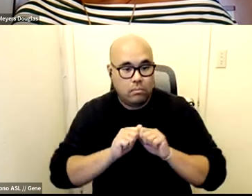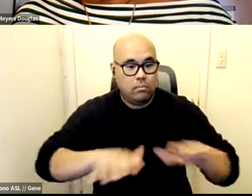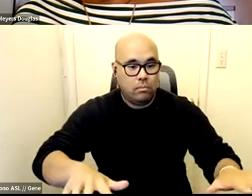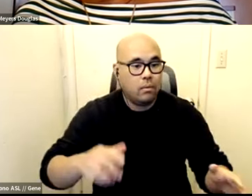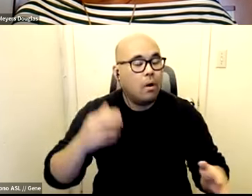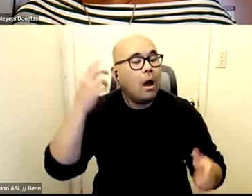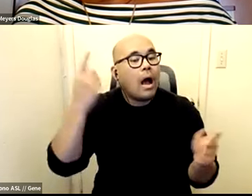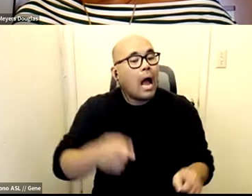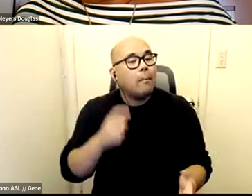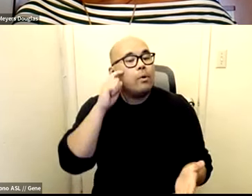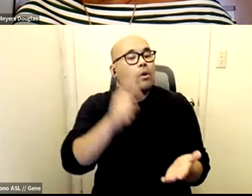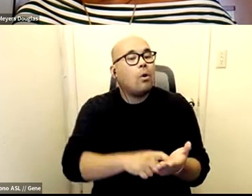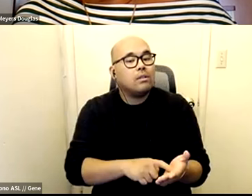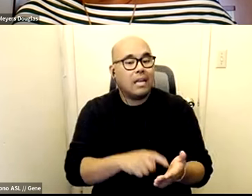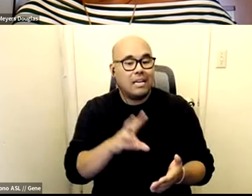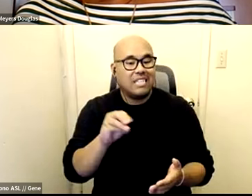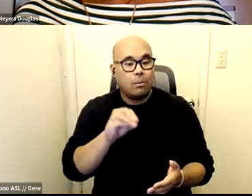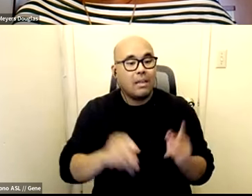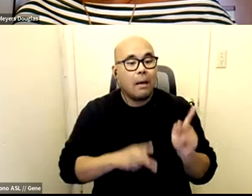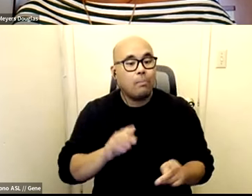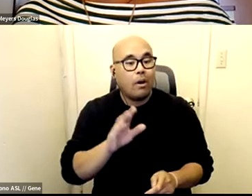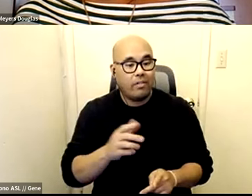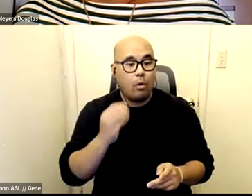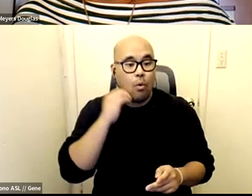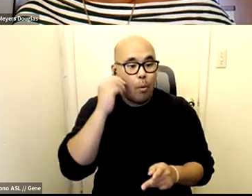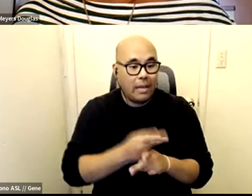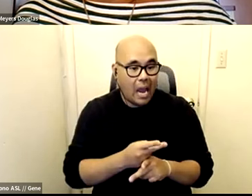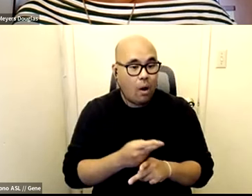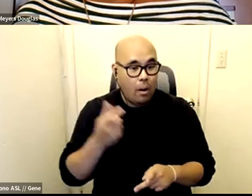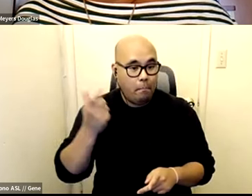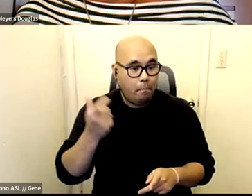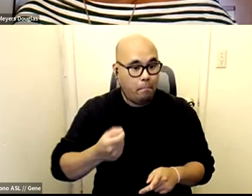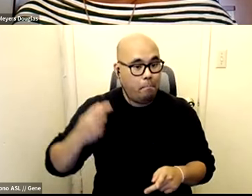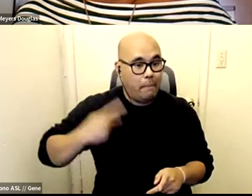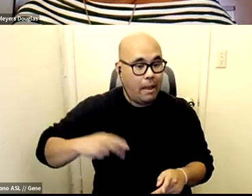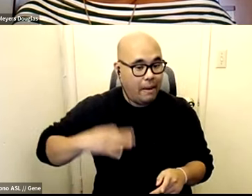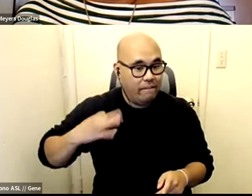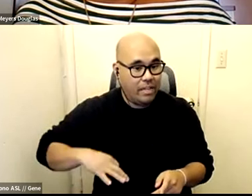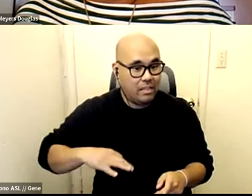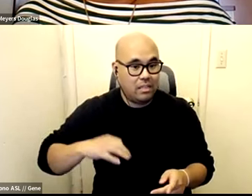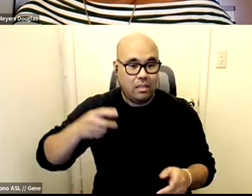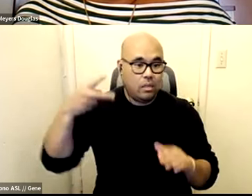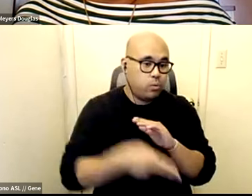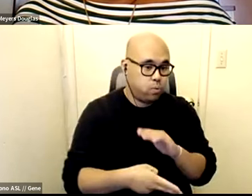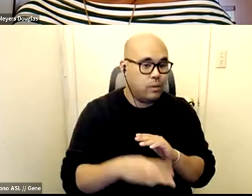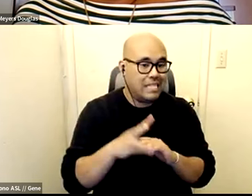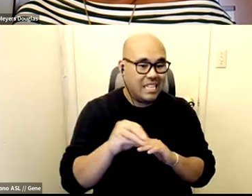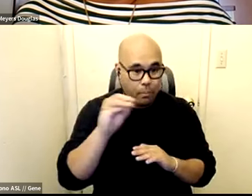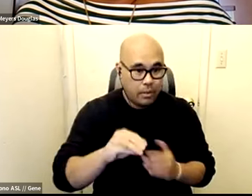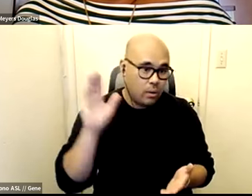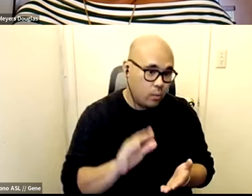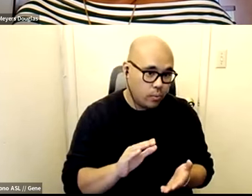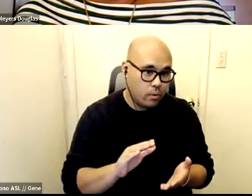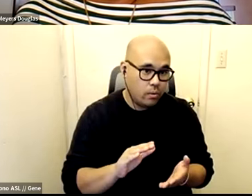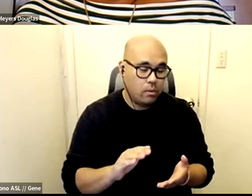of people's um home care benefits so the the advocates in missouri ended up using this like mini